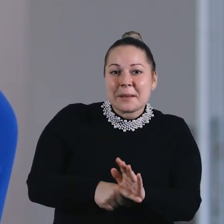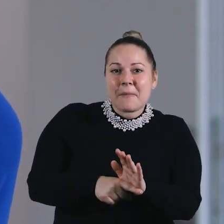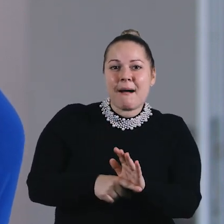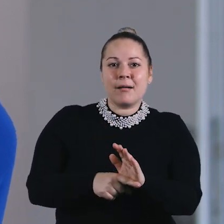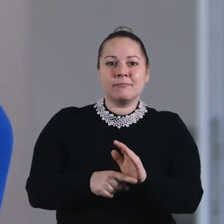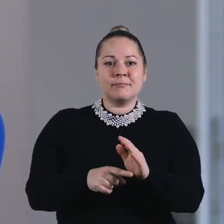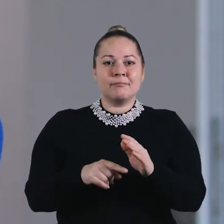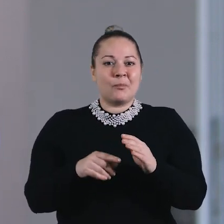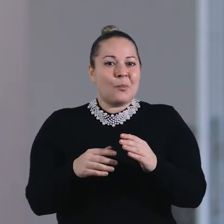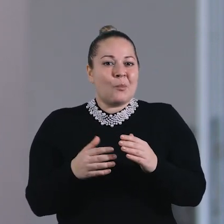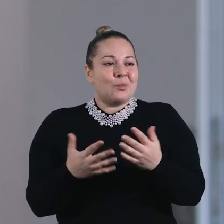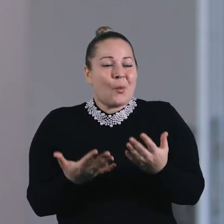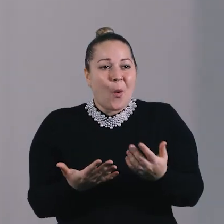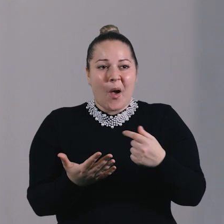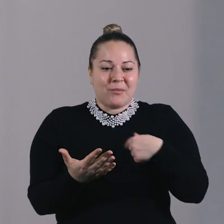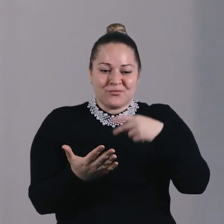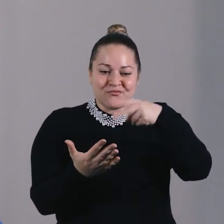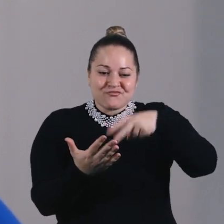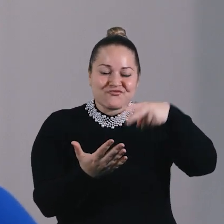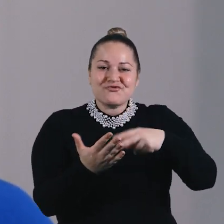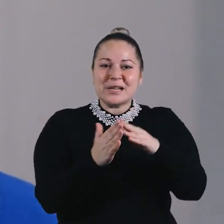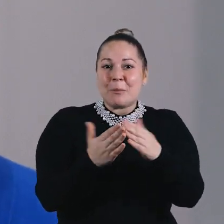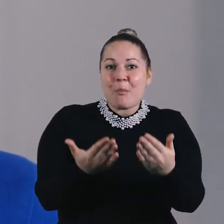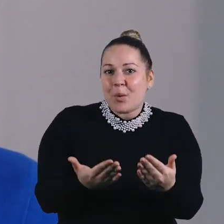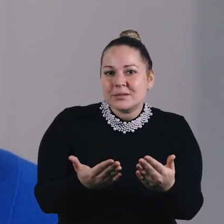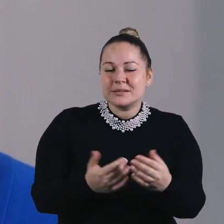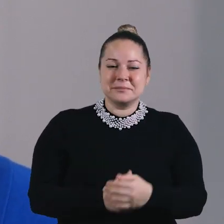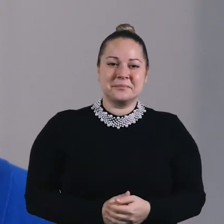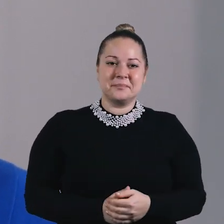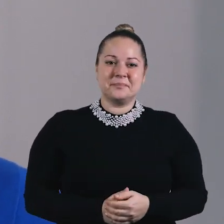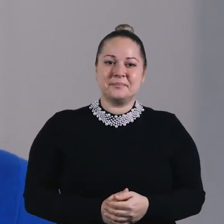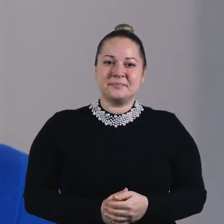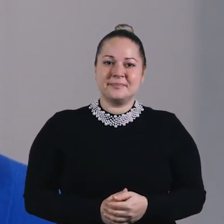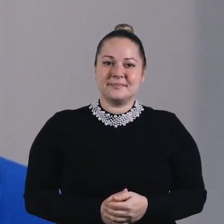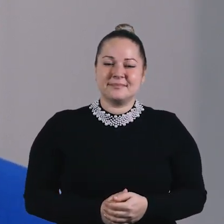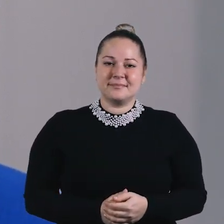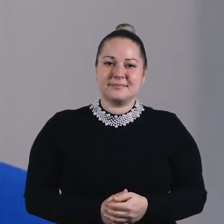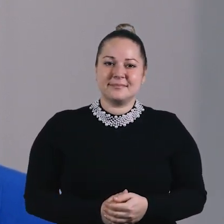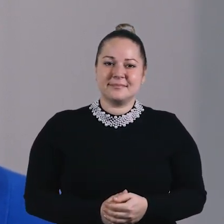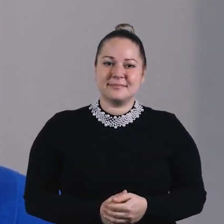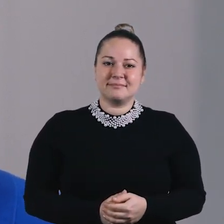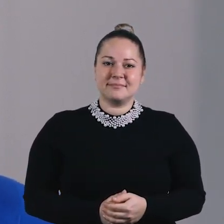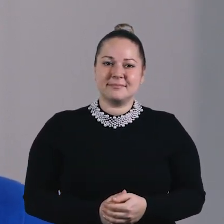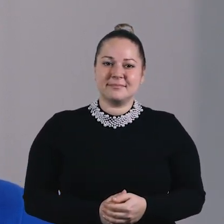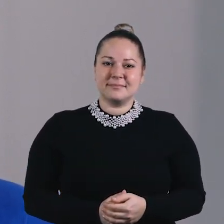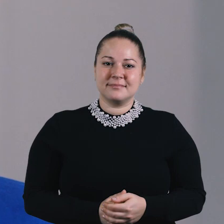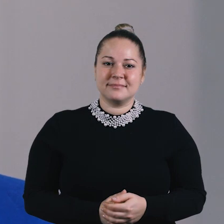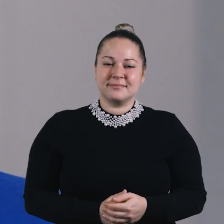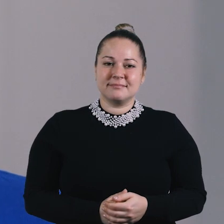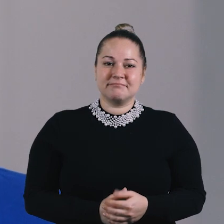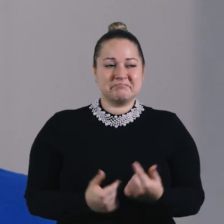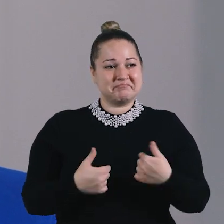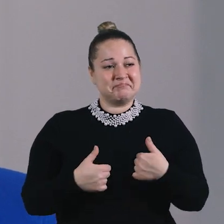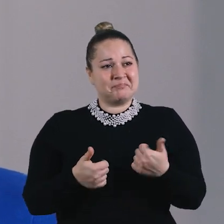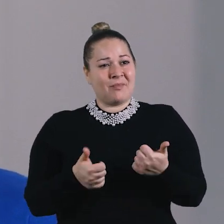cinema or do the things I like and even read a book, then